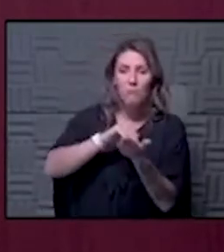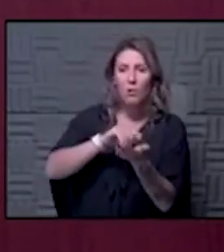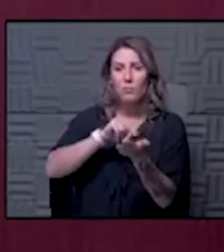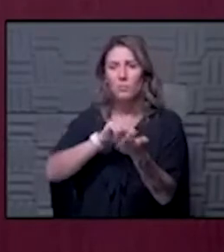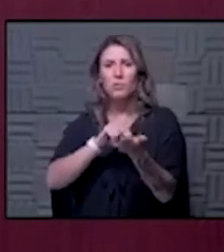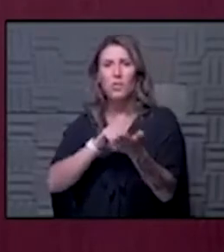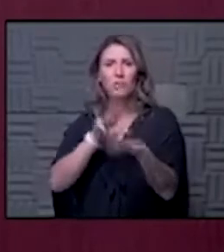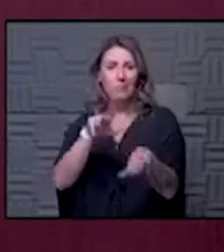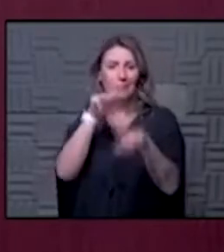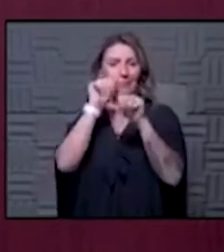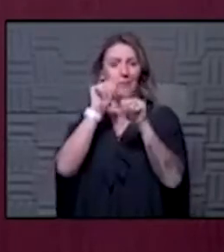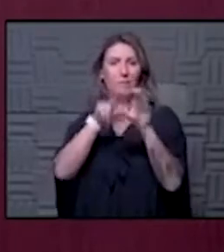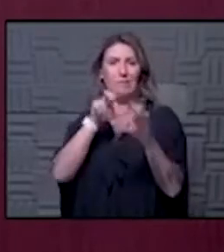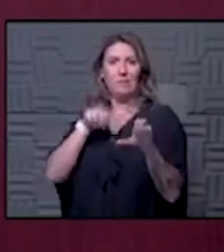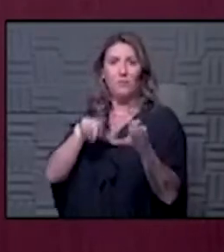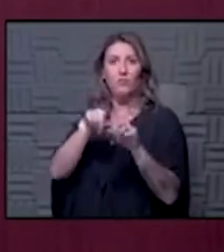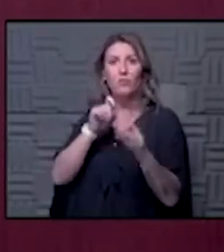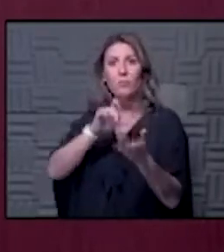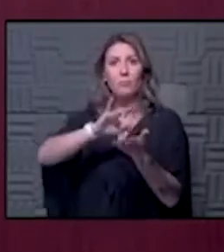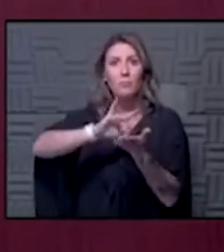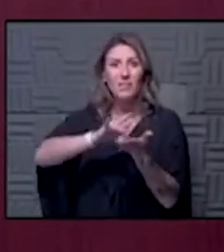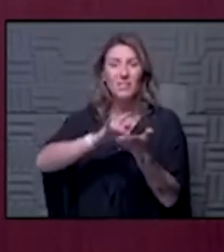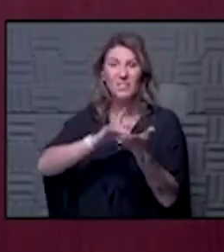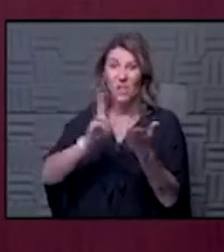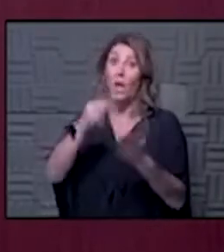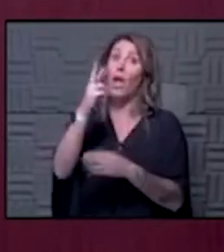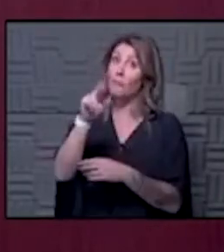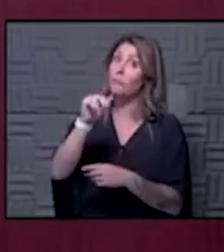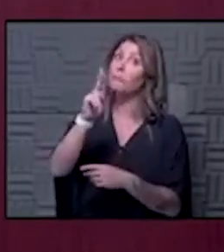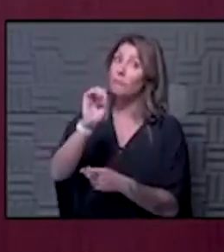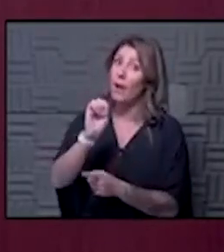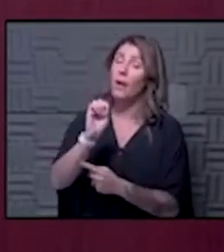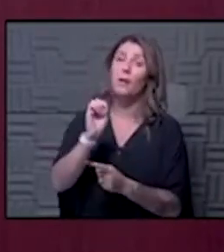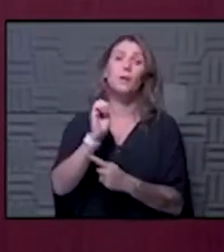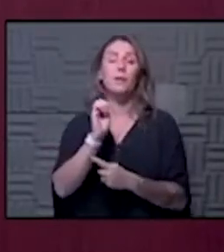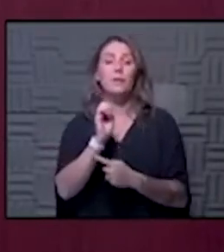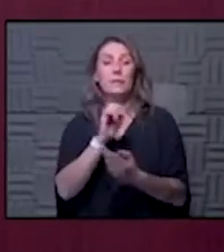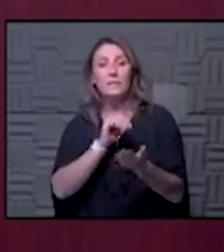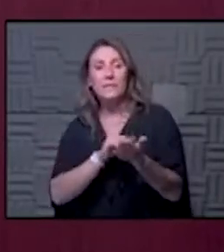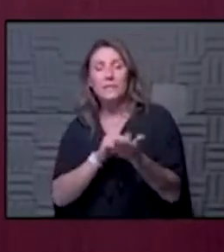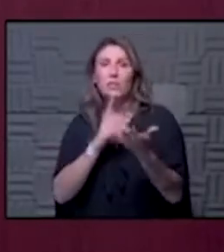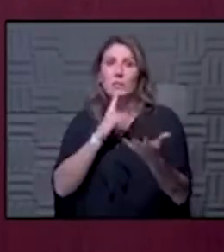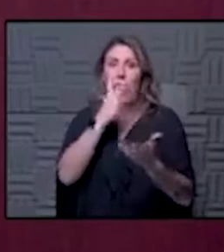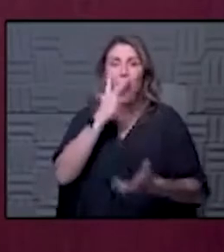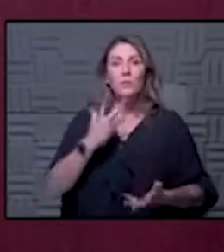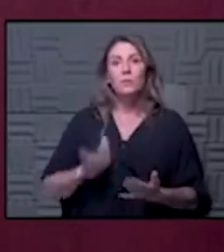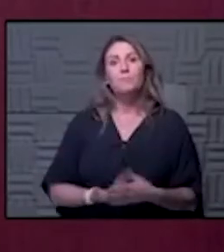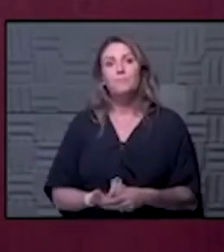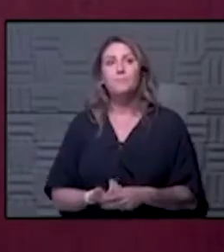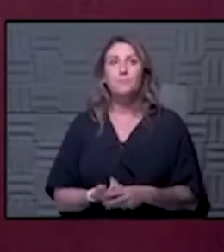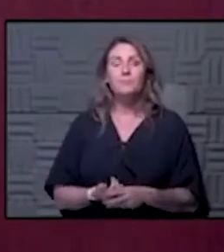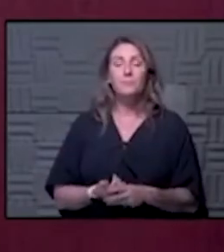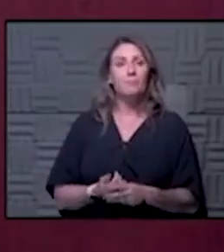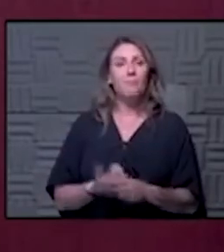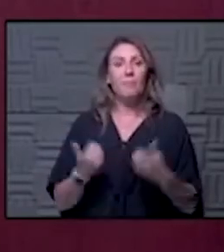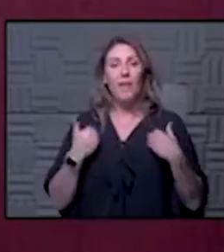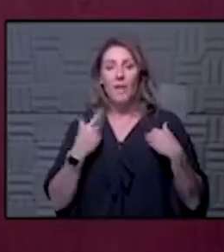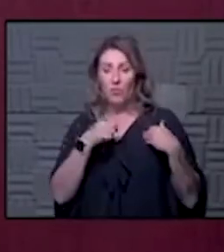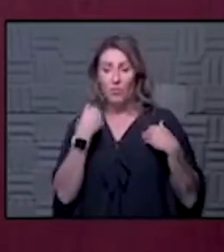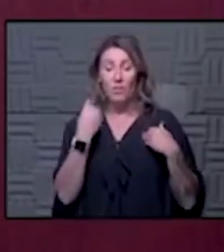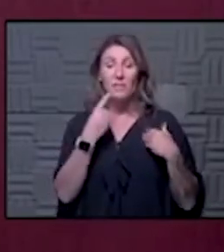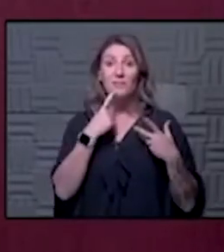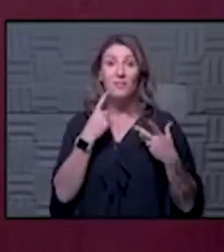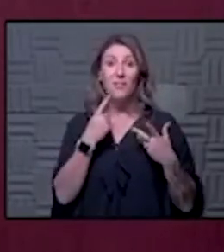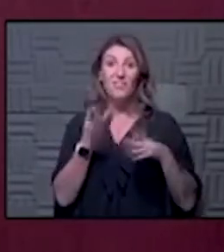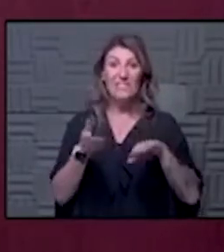leaving or stepping away from medicine at really high rates physicians unfortunately have risks of dying by